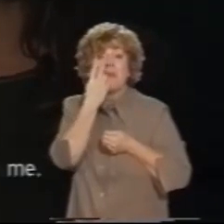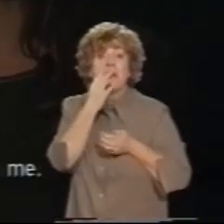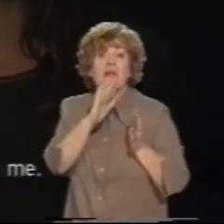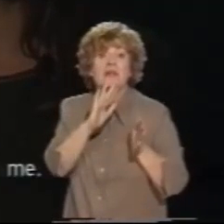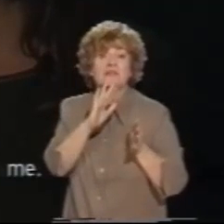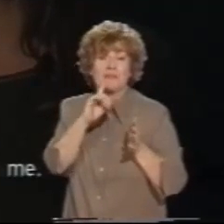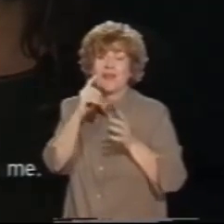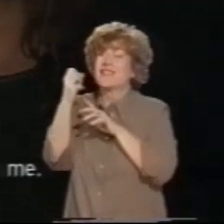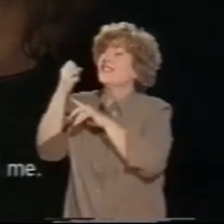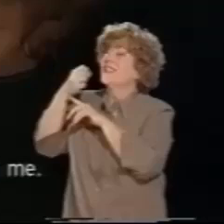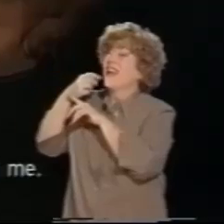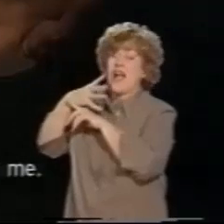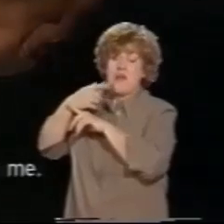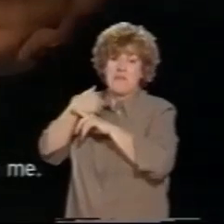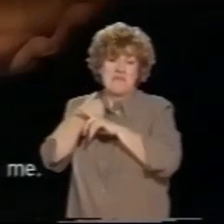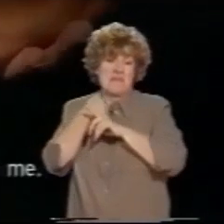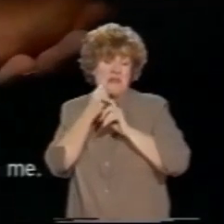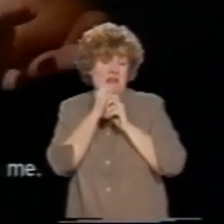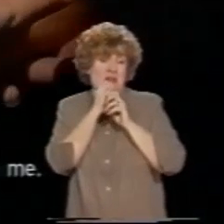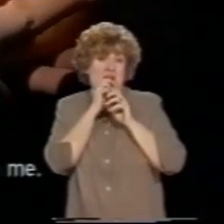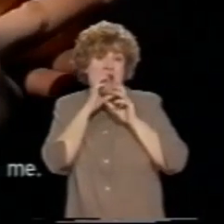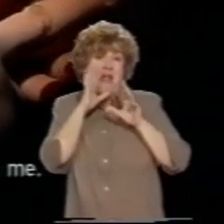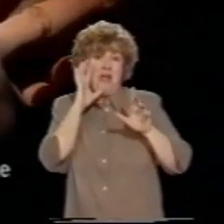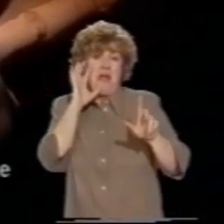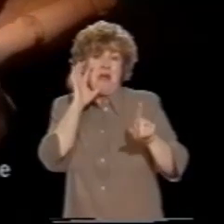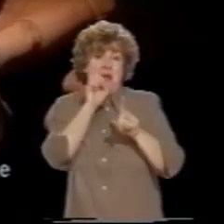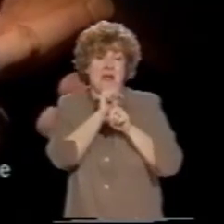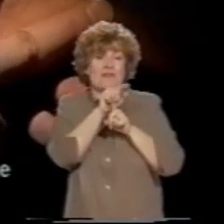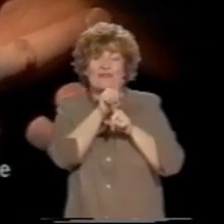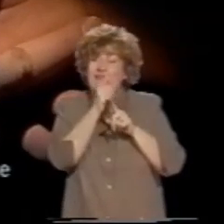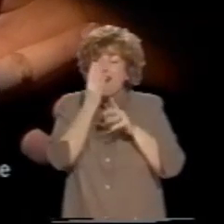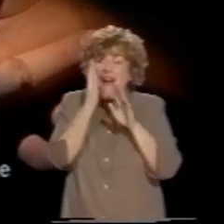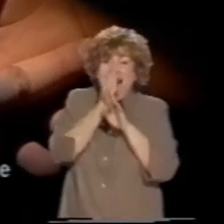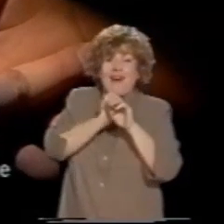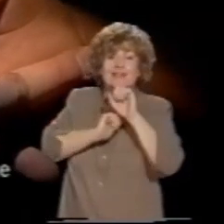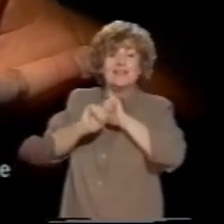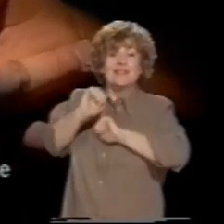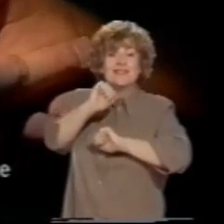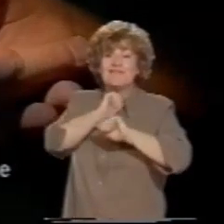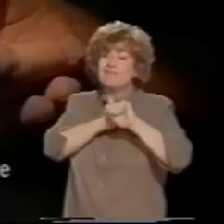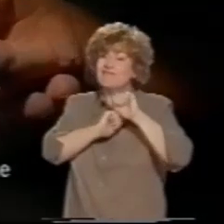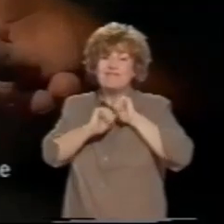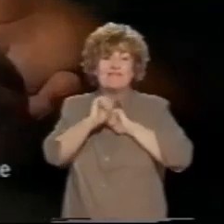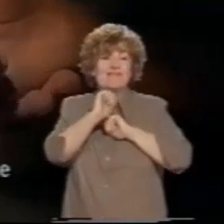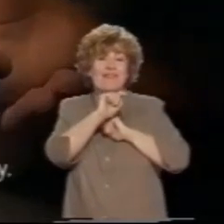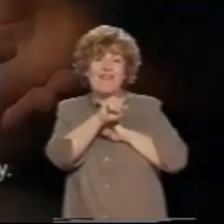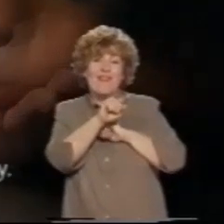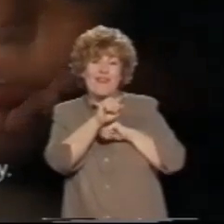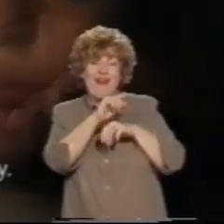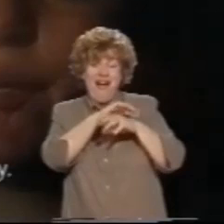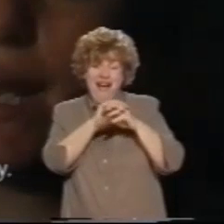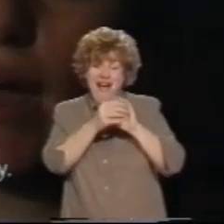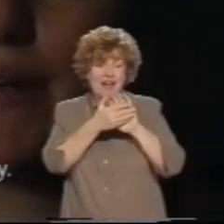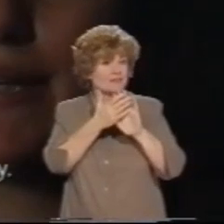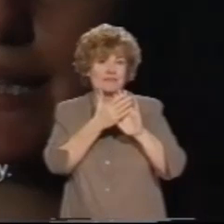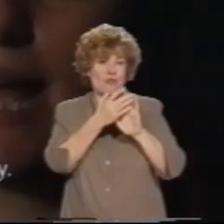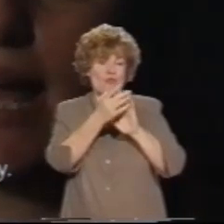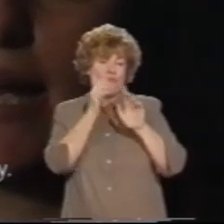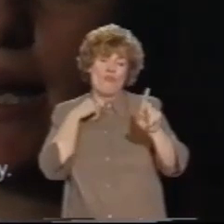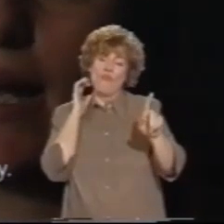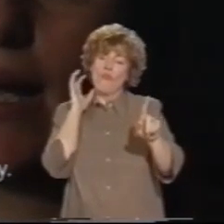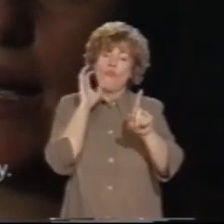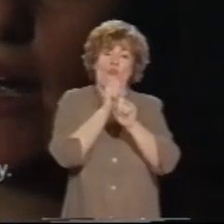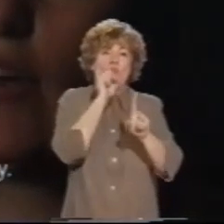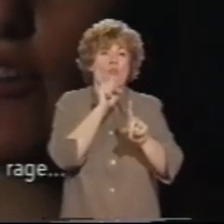sunlight Is all you would hide from me More than words your hand speak to me Of all you decline to